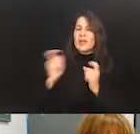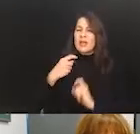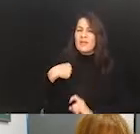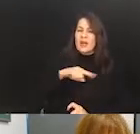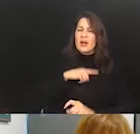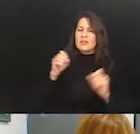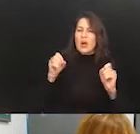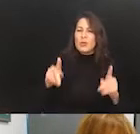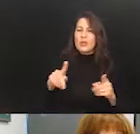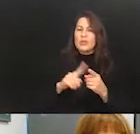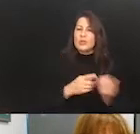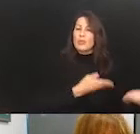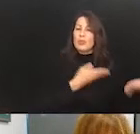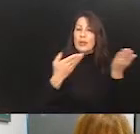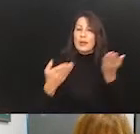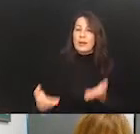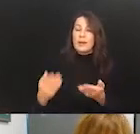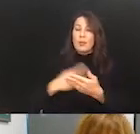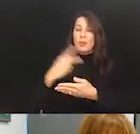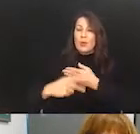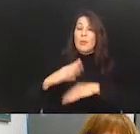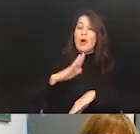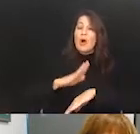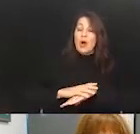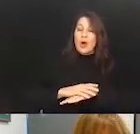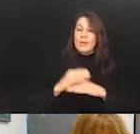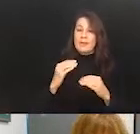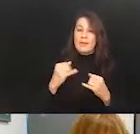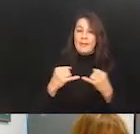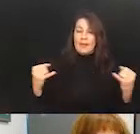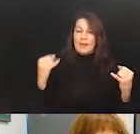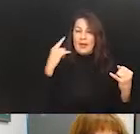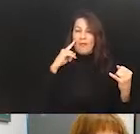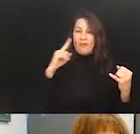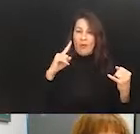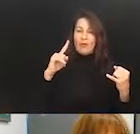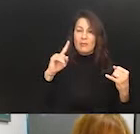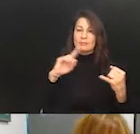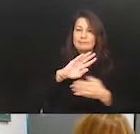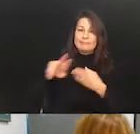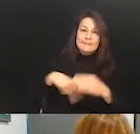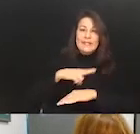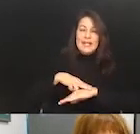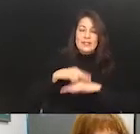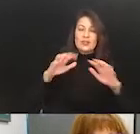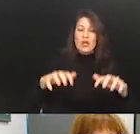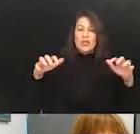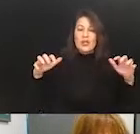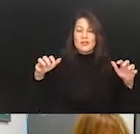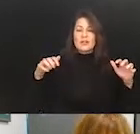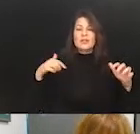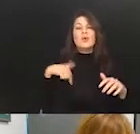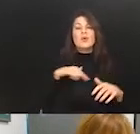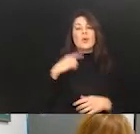this program online to a national audience. We hope it is the first of a series of thought-provoking disability